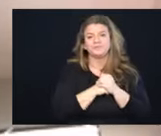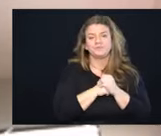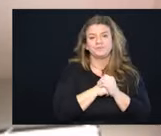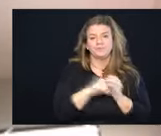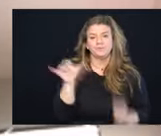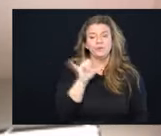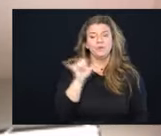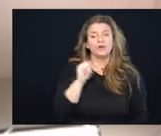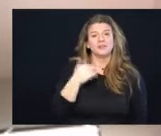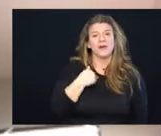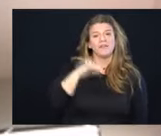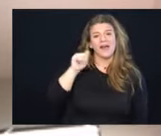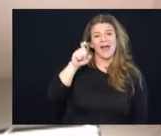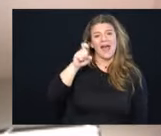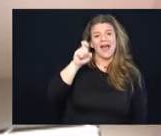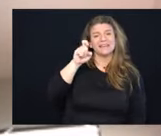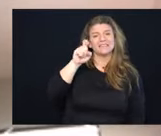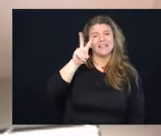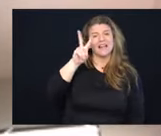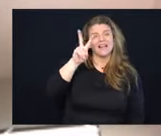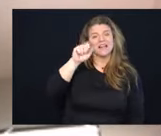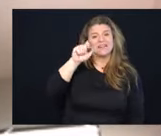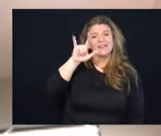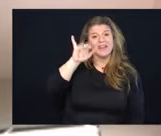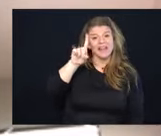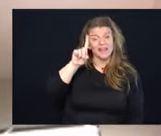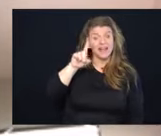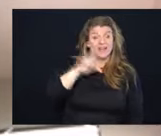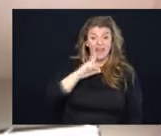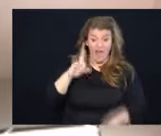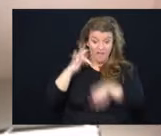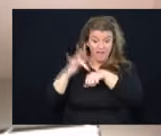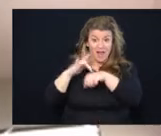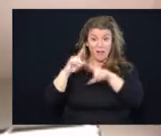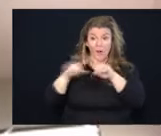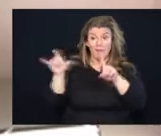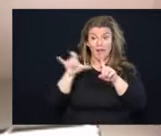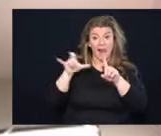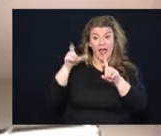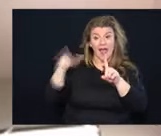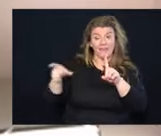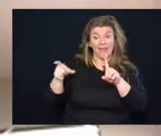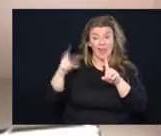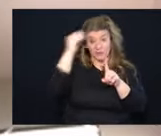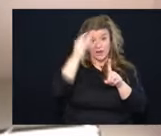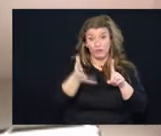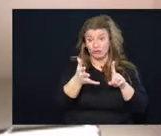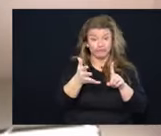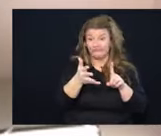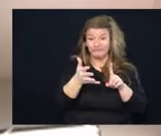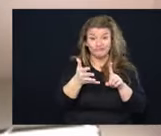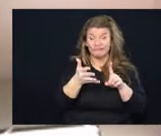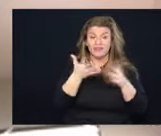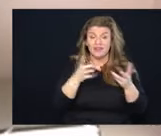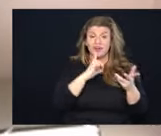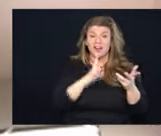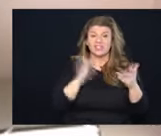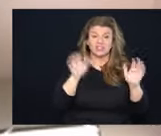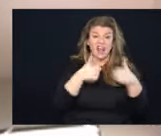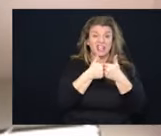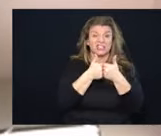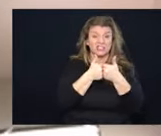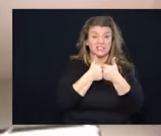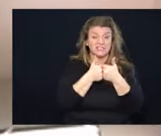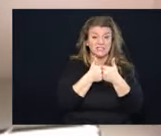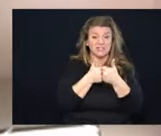Paxlovid available. Although as Dr. Marsh, Dr. Amjad would tell you, there are challenges